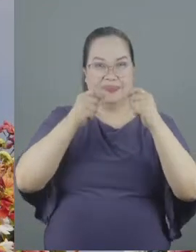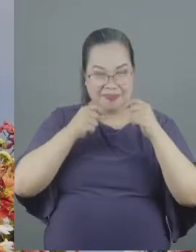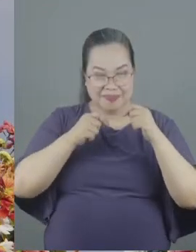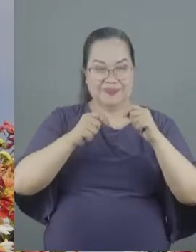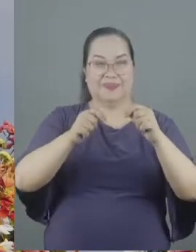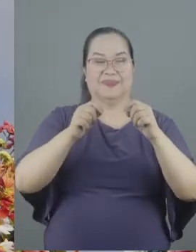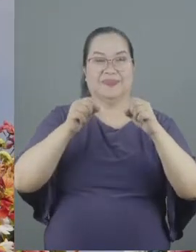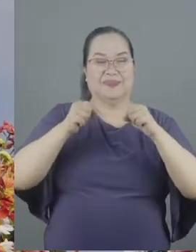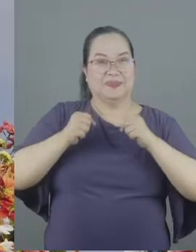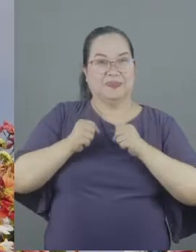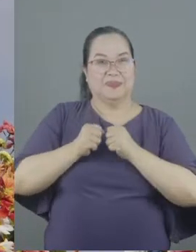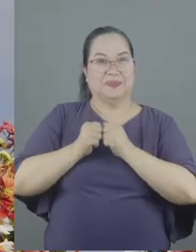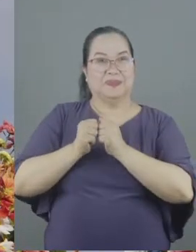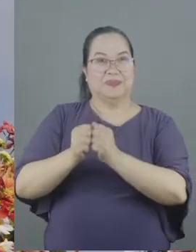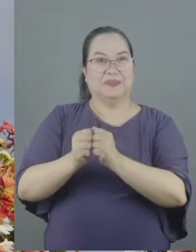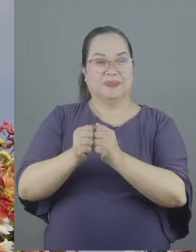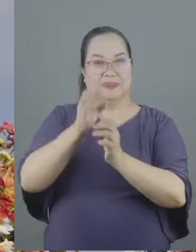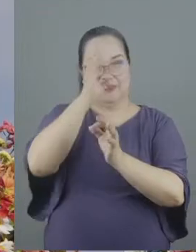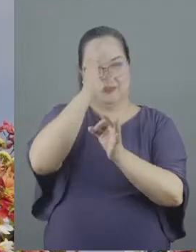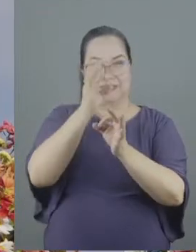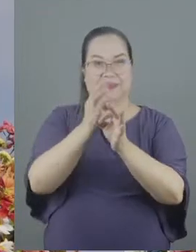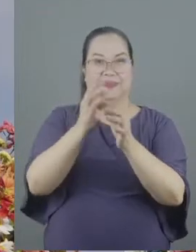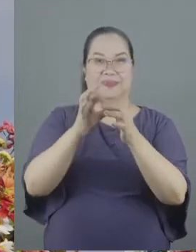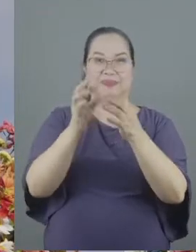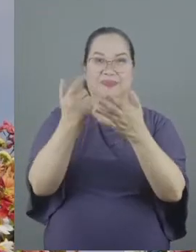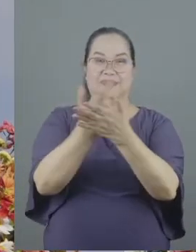side for the faith of the gospel.